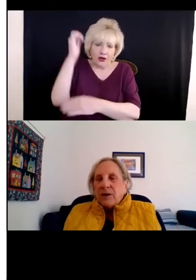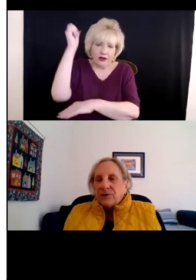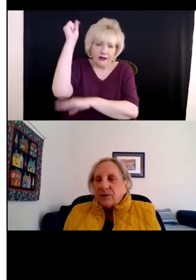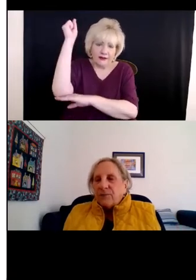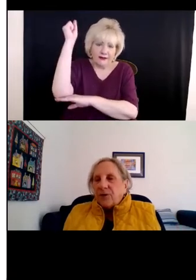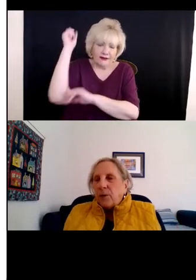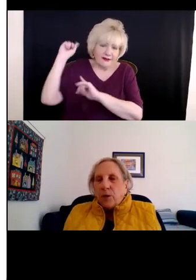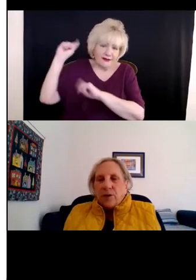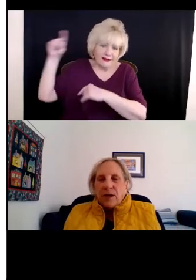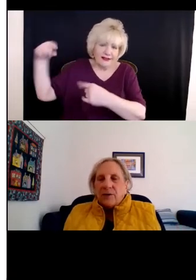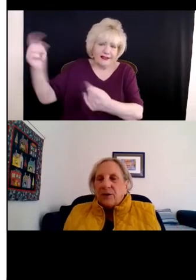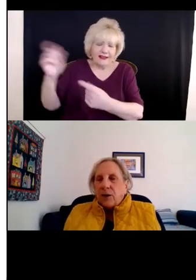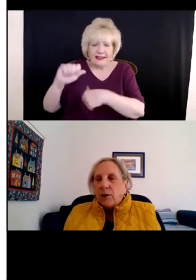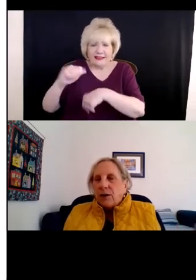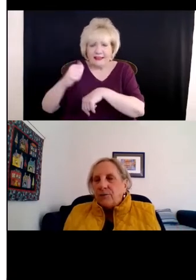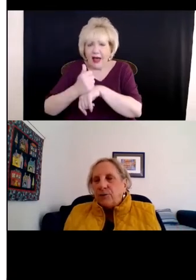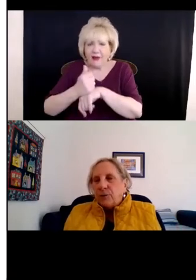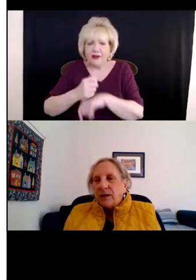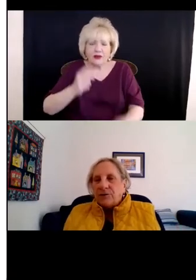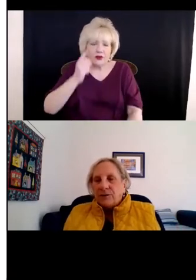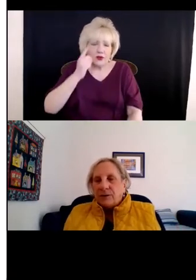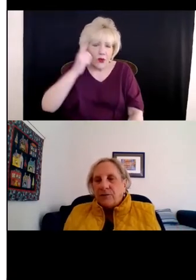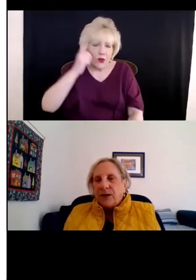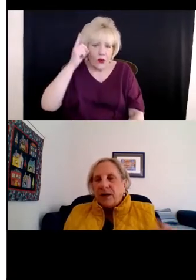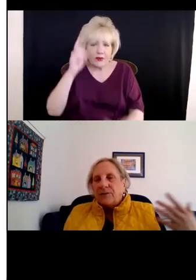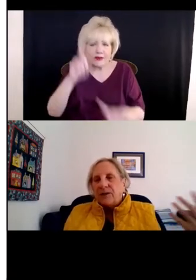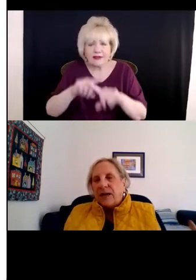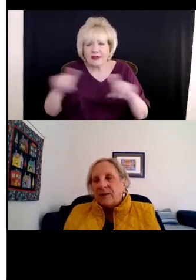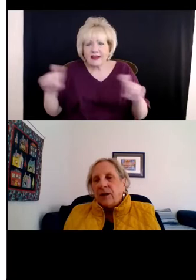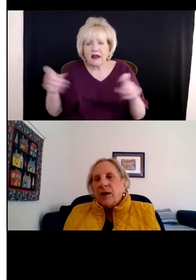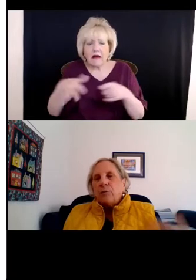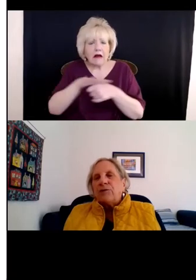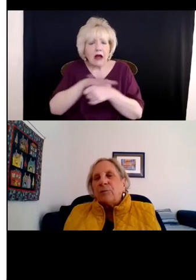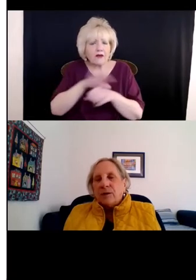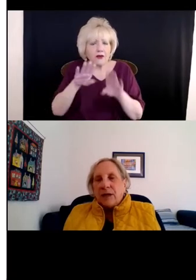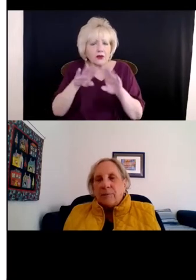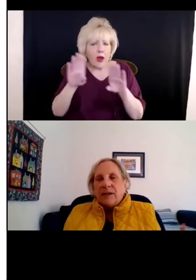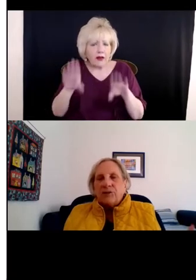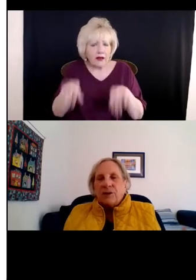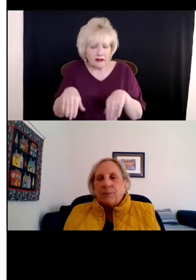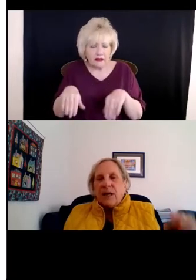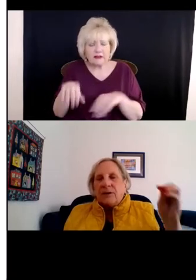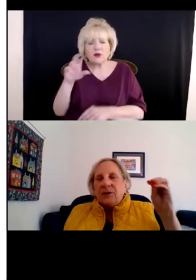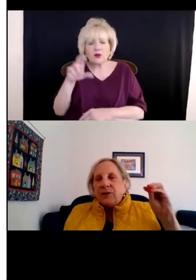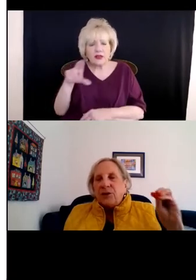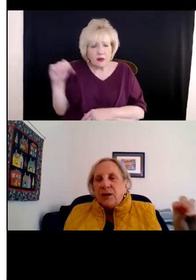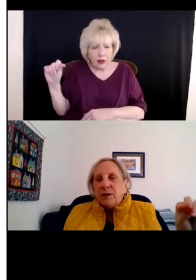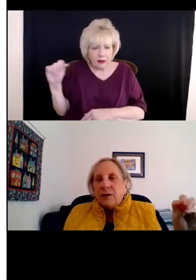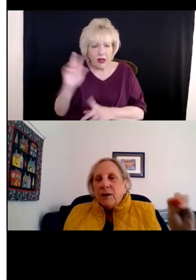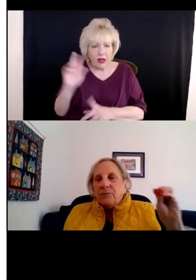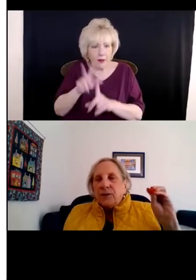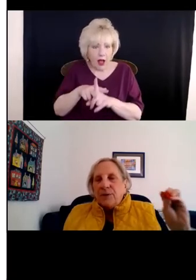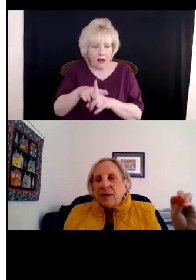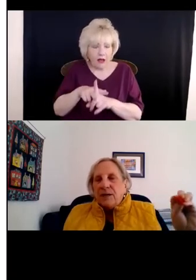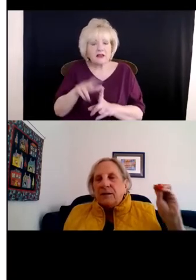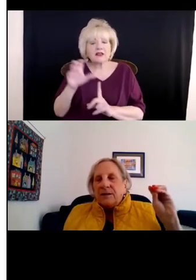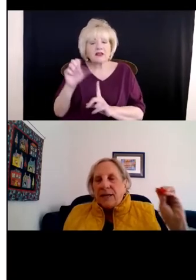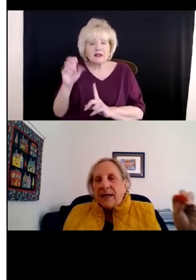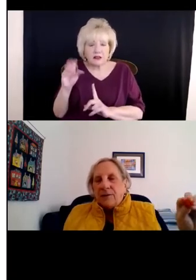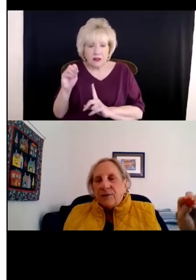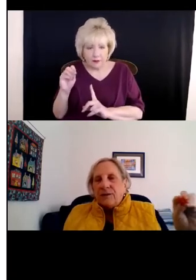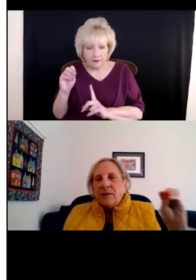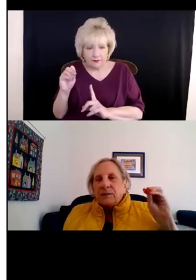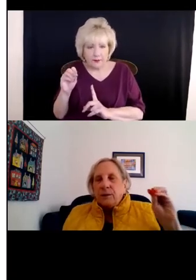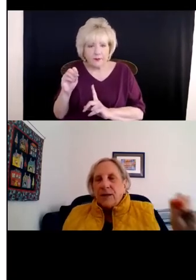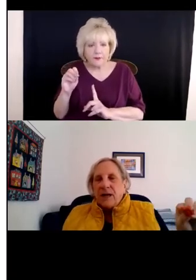all the rest of them, farm worker housing, all covered dwellings under the Fair Housing Act. Reasonable accommodation applies. So you look for the pin